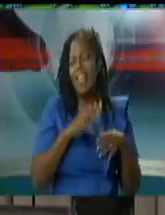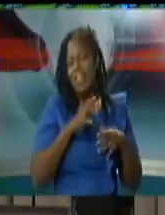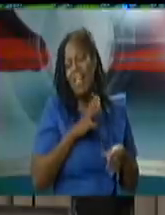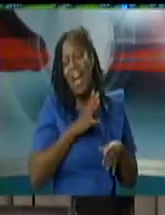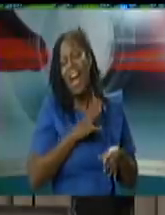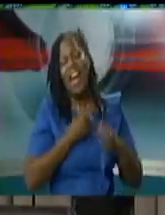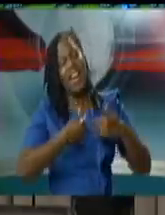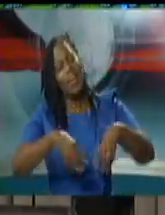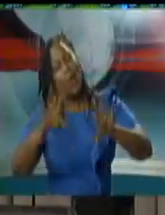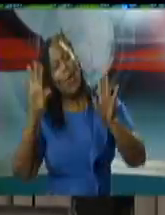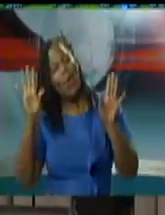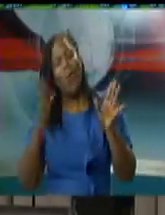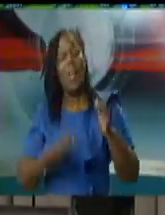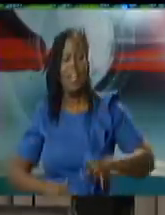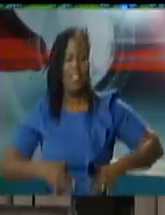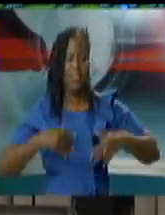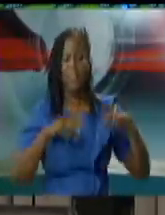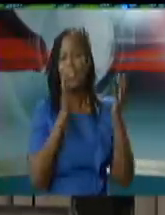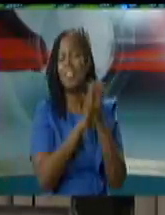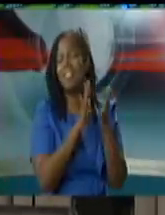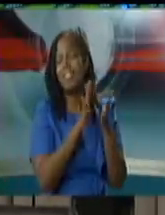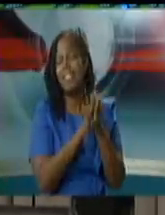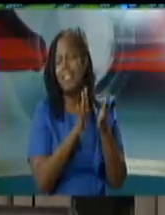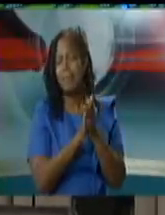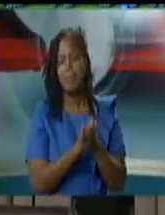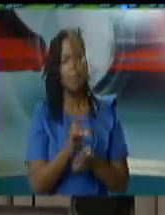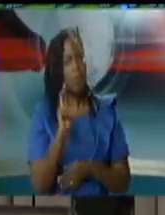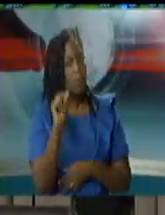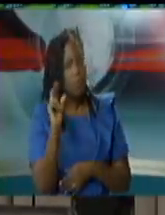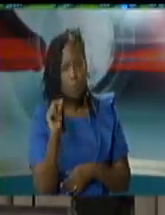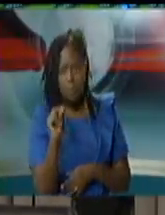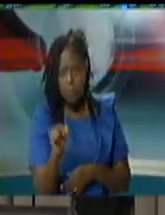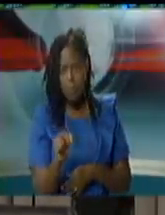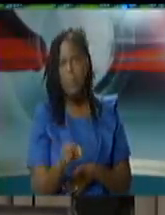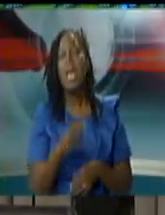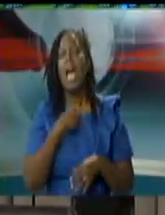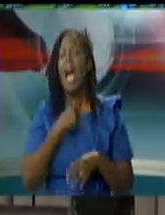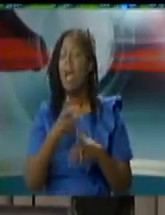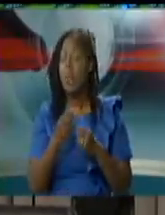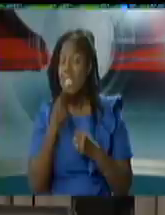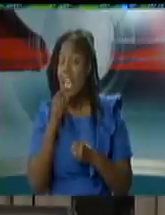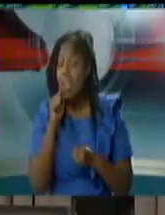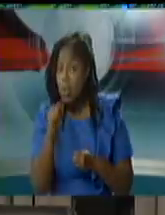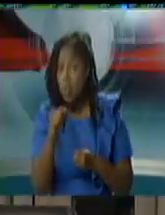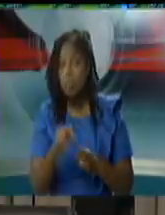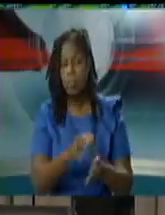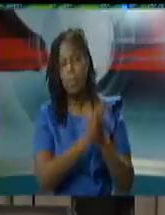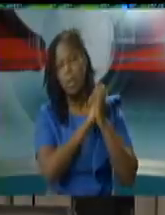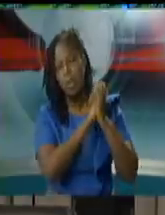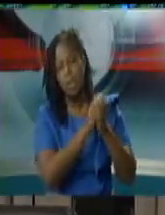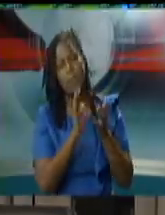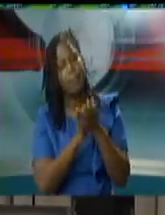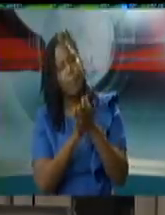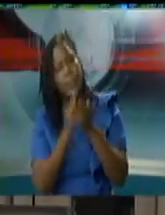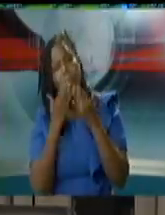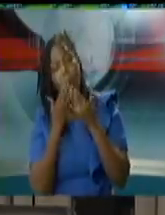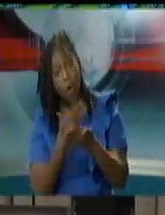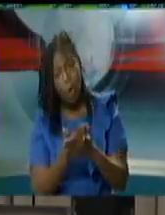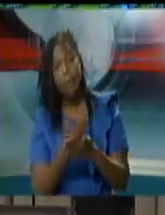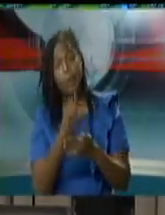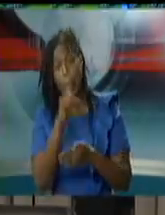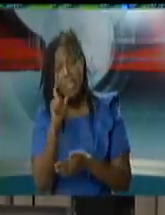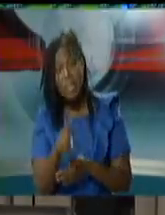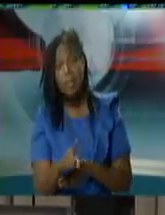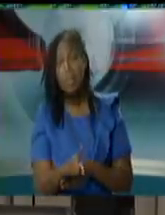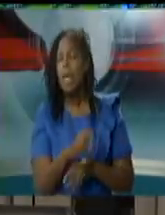so nika i really want to congratulate you on thinking correctly this morning this is no time to raise any